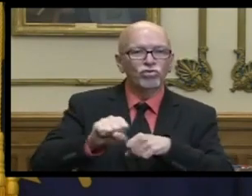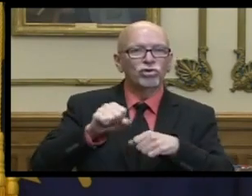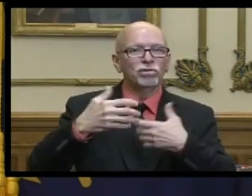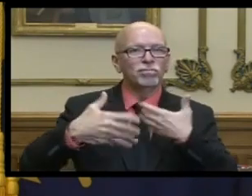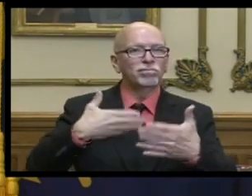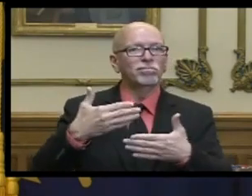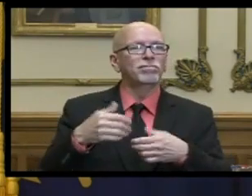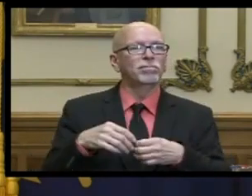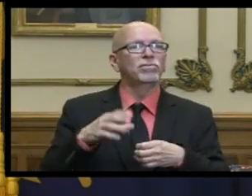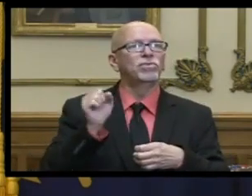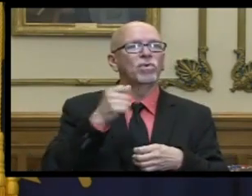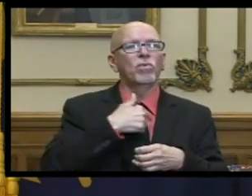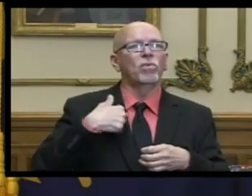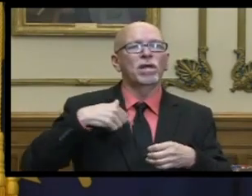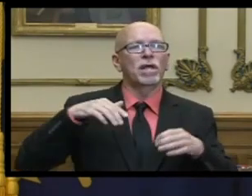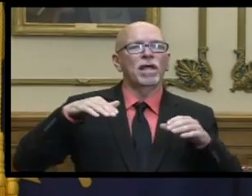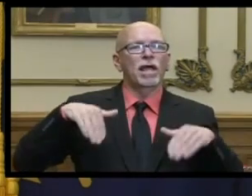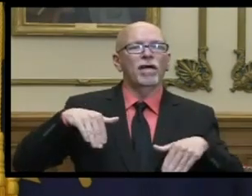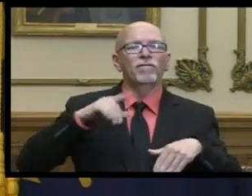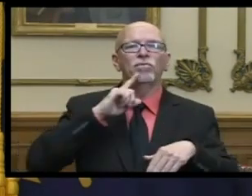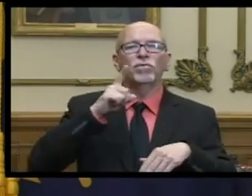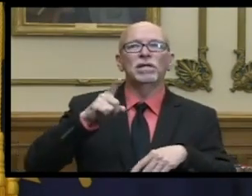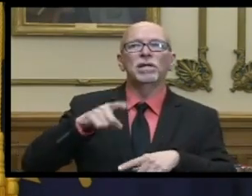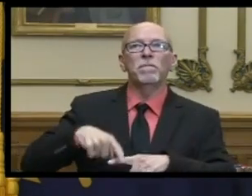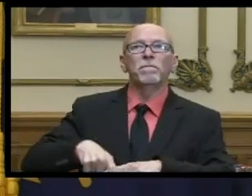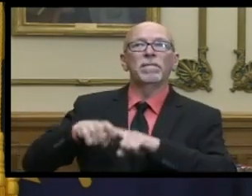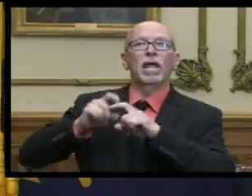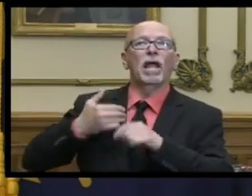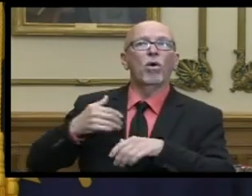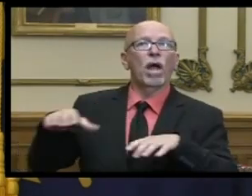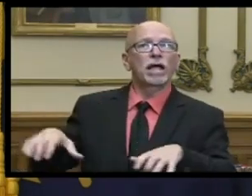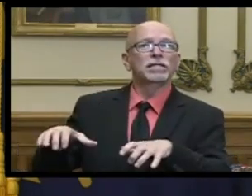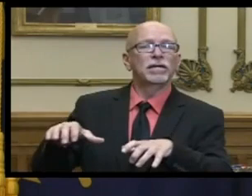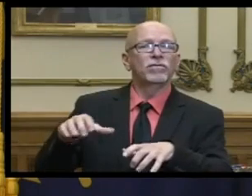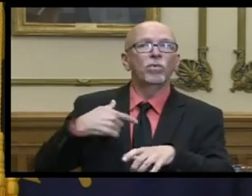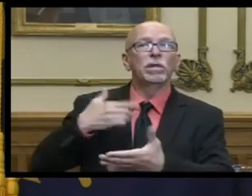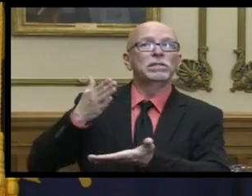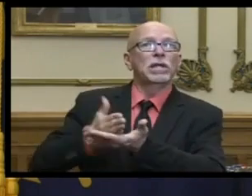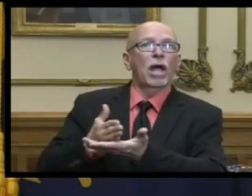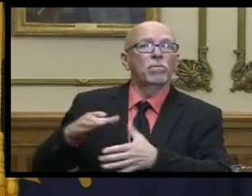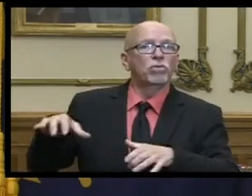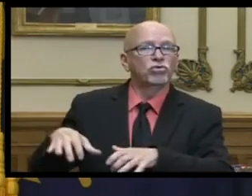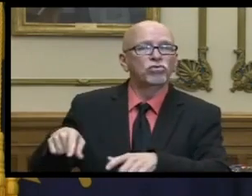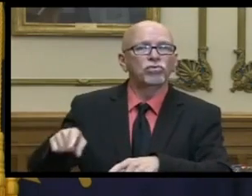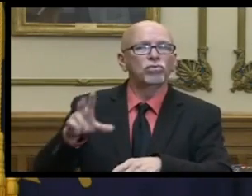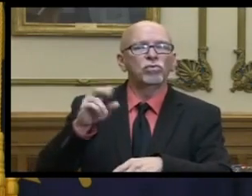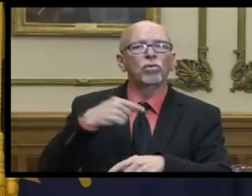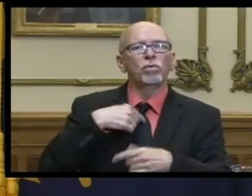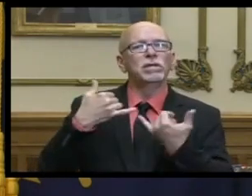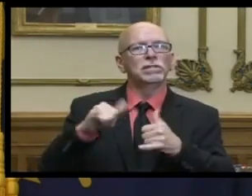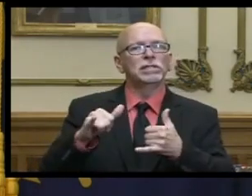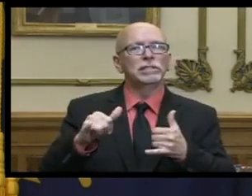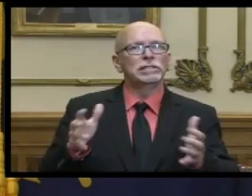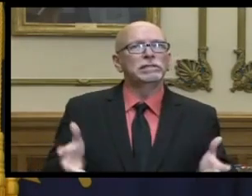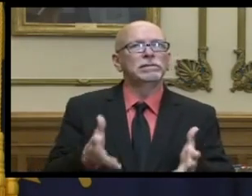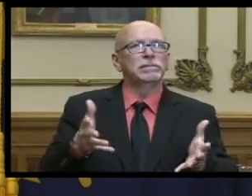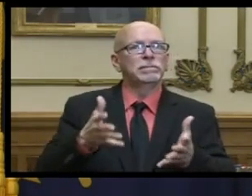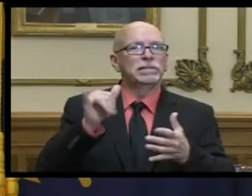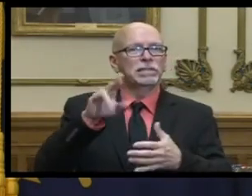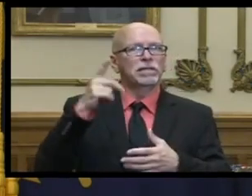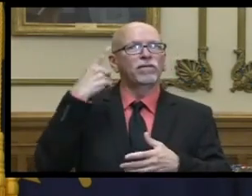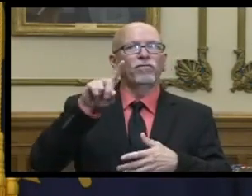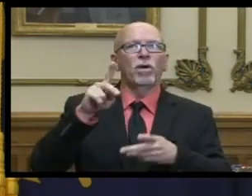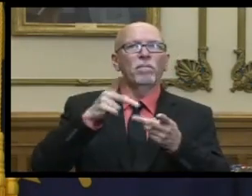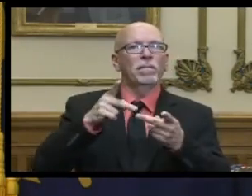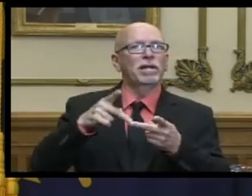surface of the water so we haven't suspended our activity in terms of of uh promoting the state of indiana for place